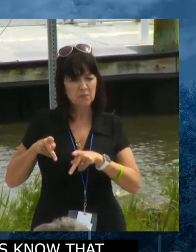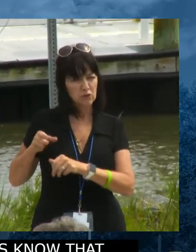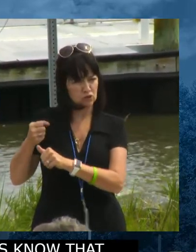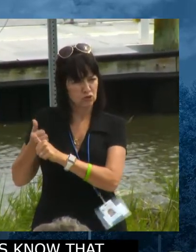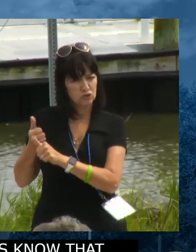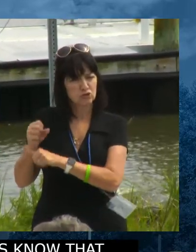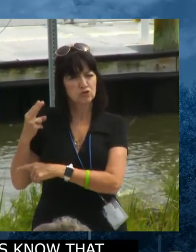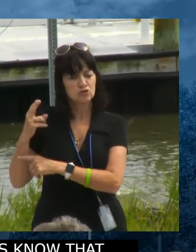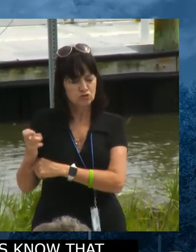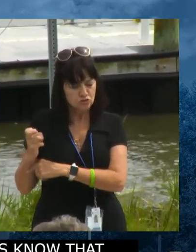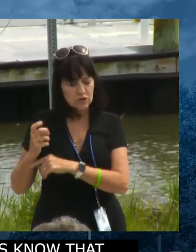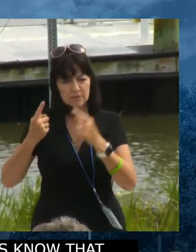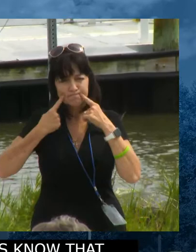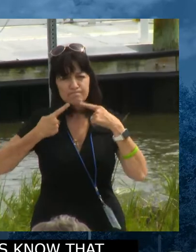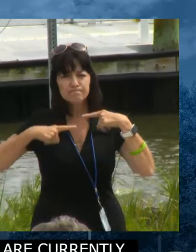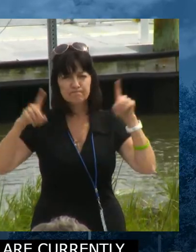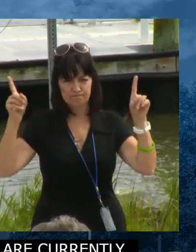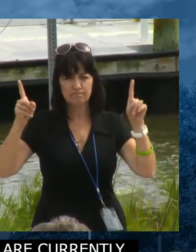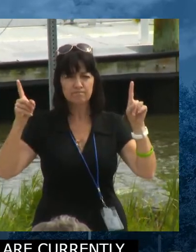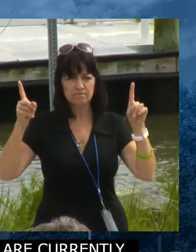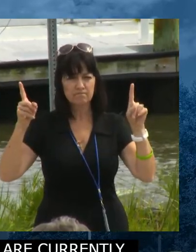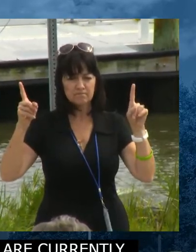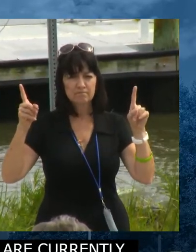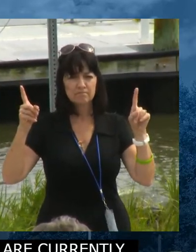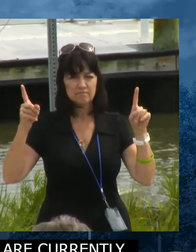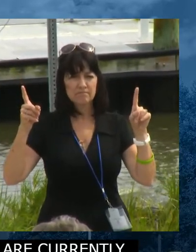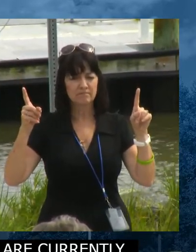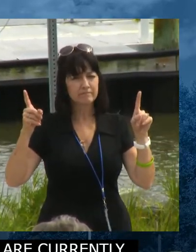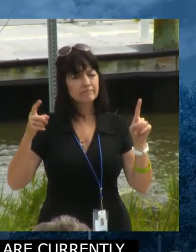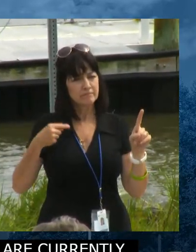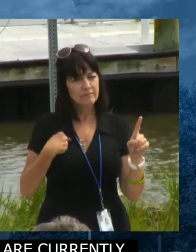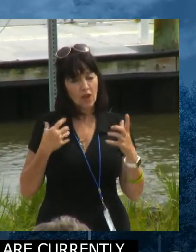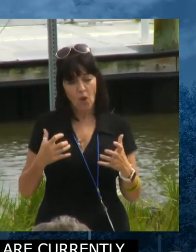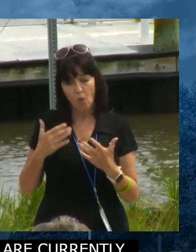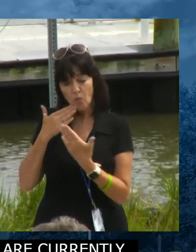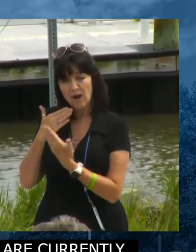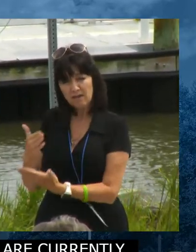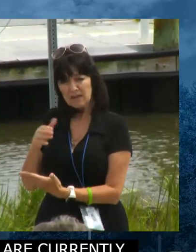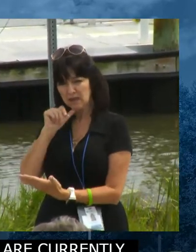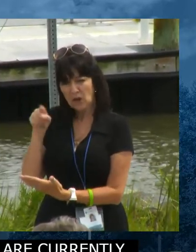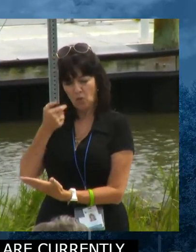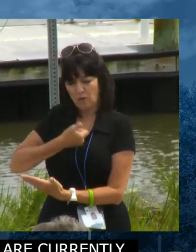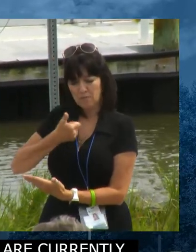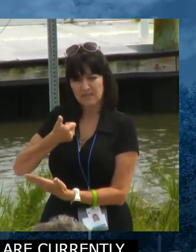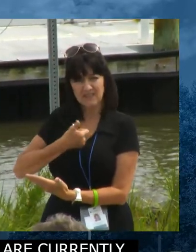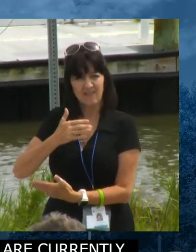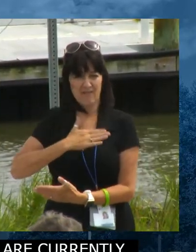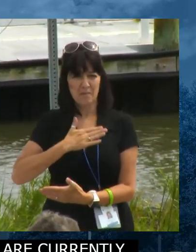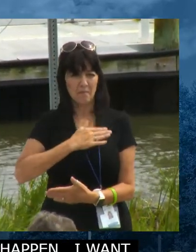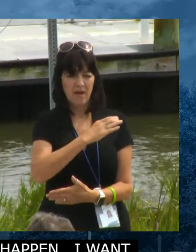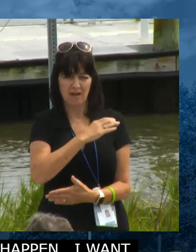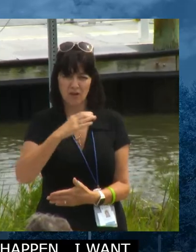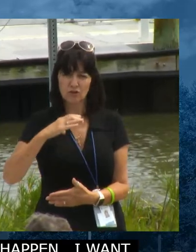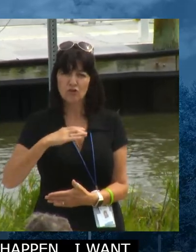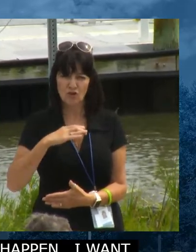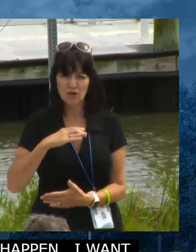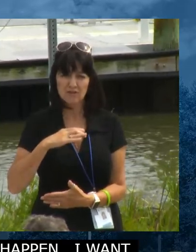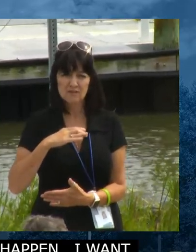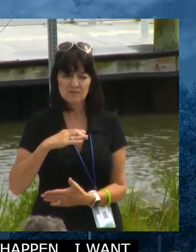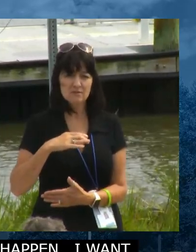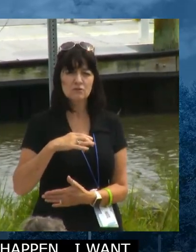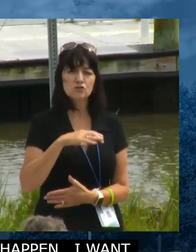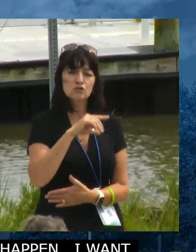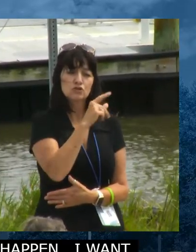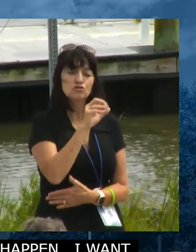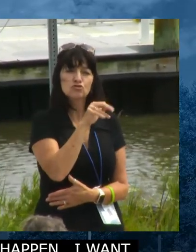not just on behalf of myself, but my caucus. The majority, the minority leader, Gerald Hawker